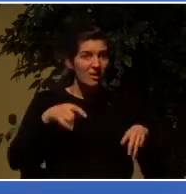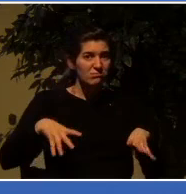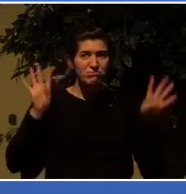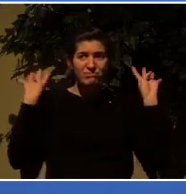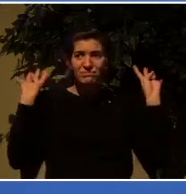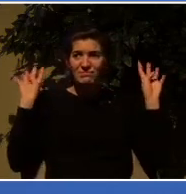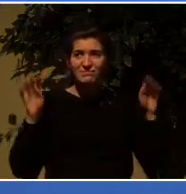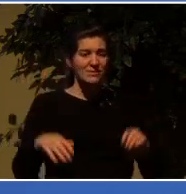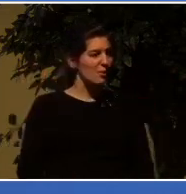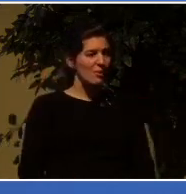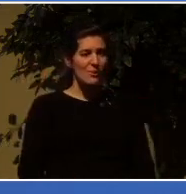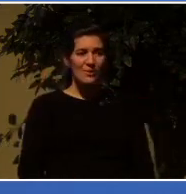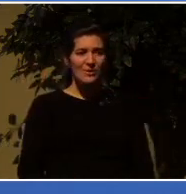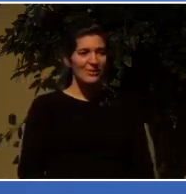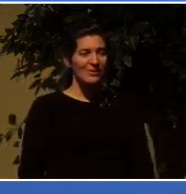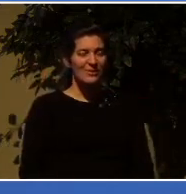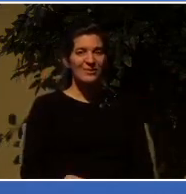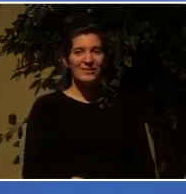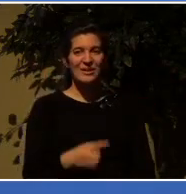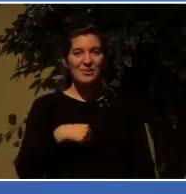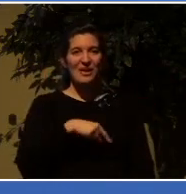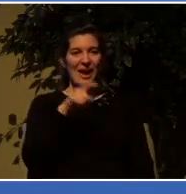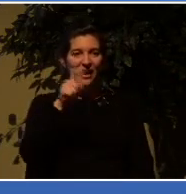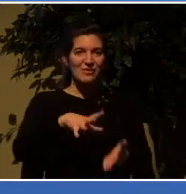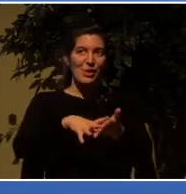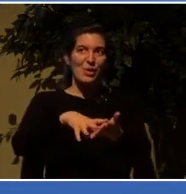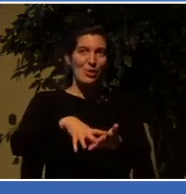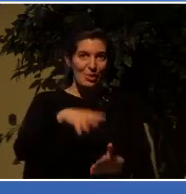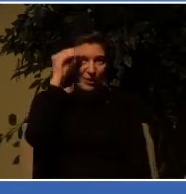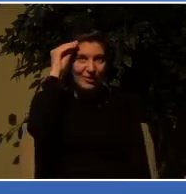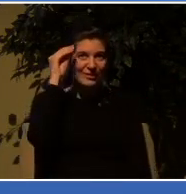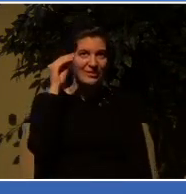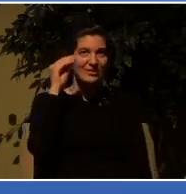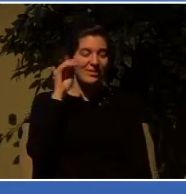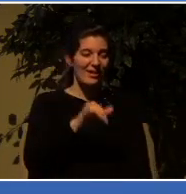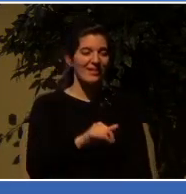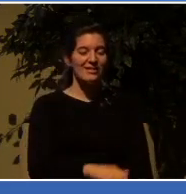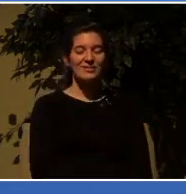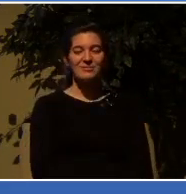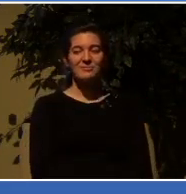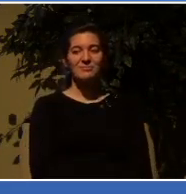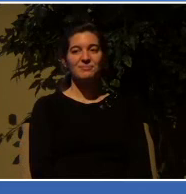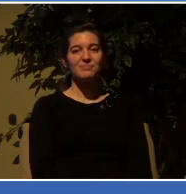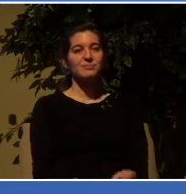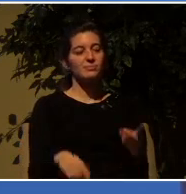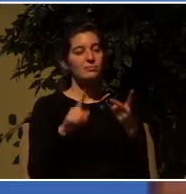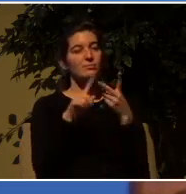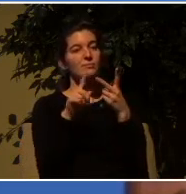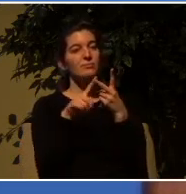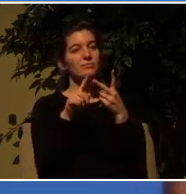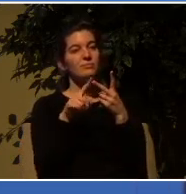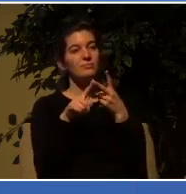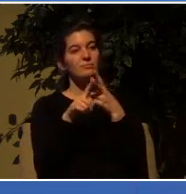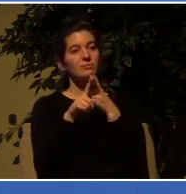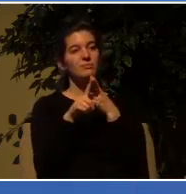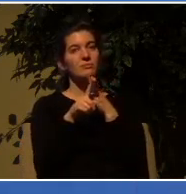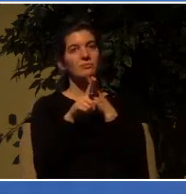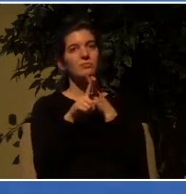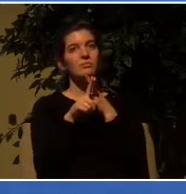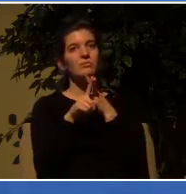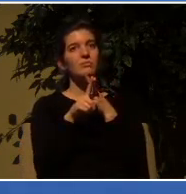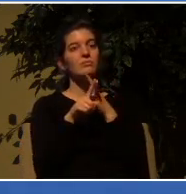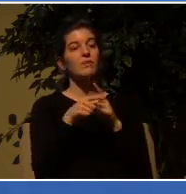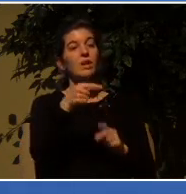all. And that is this, God is setting the stage to prepare the world